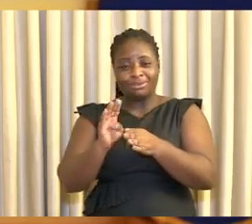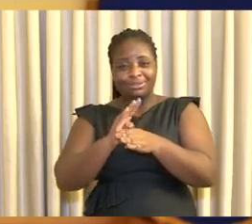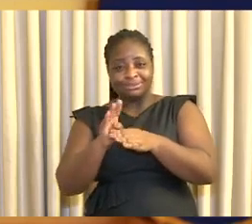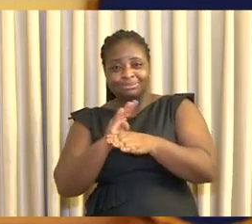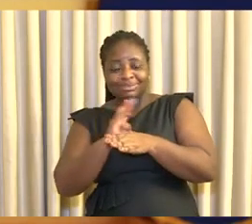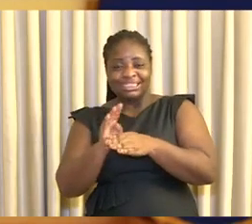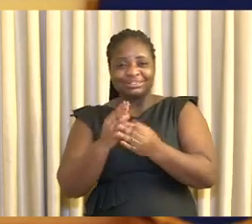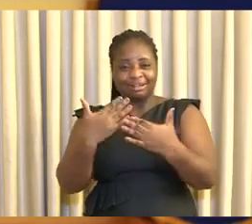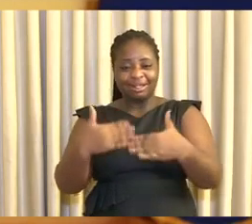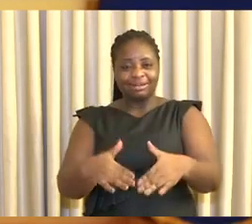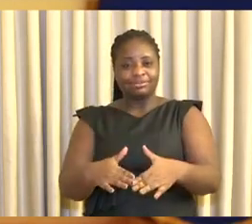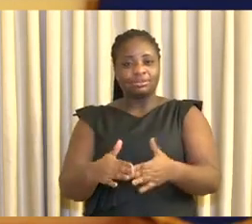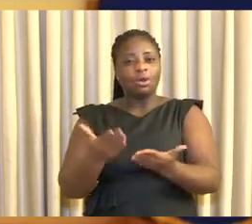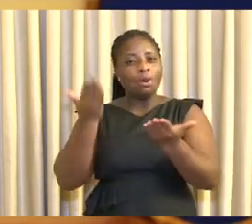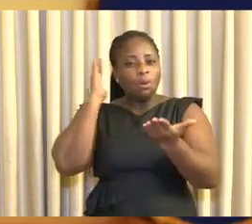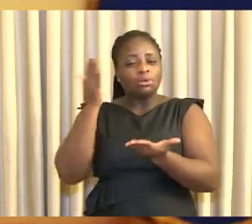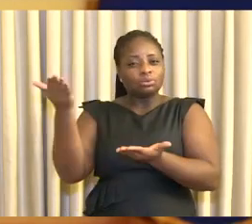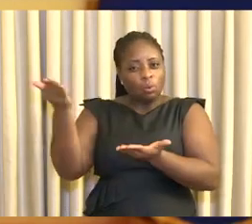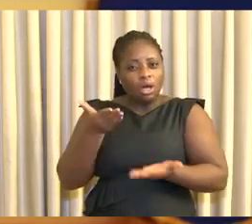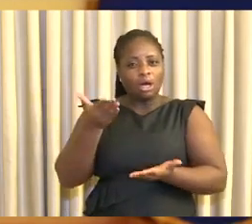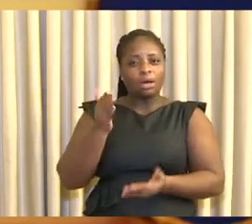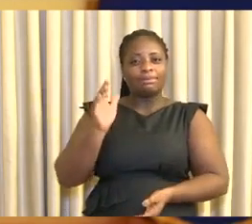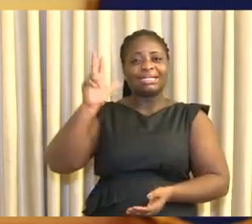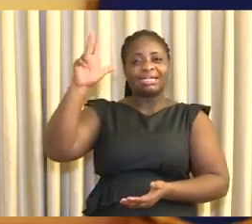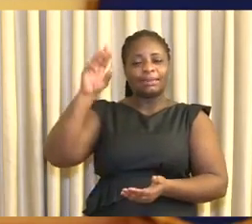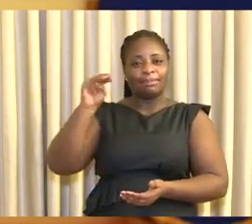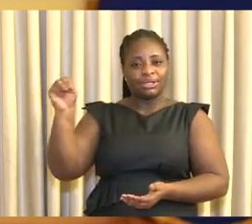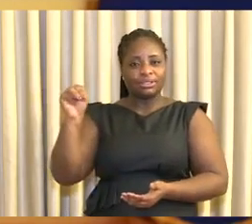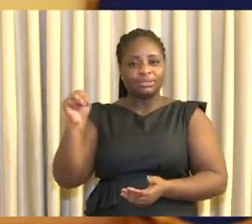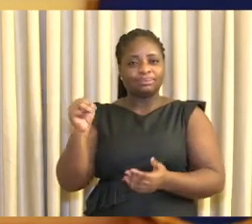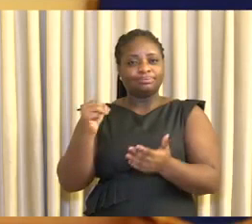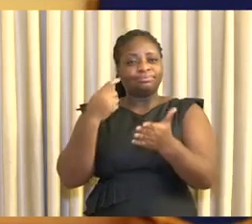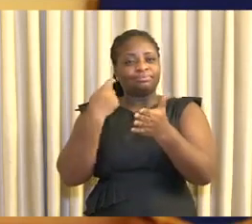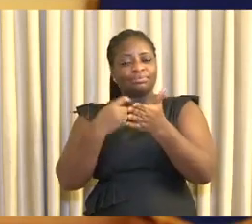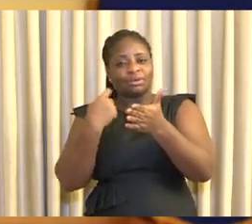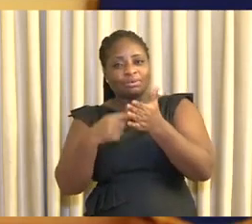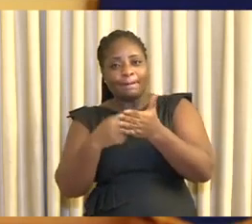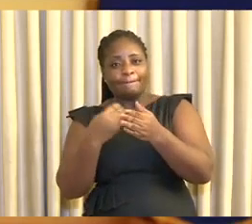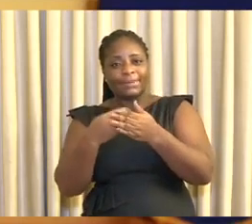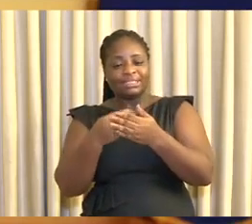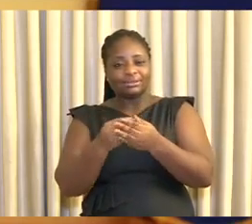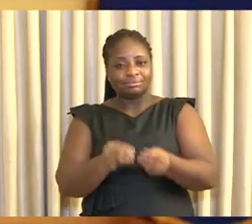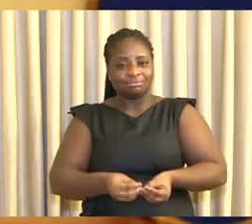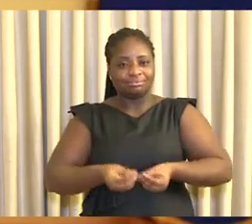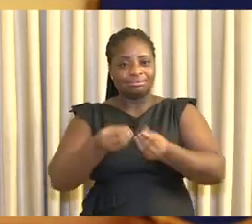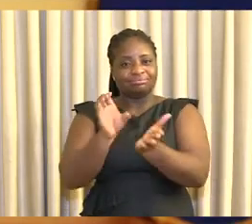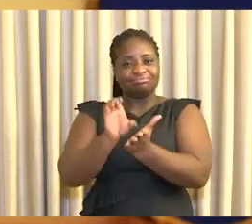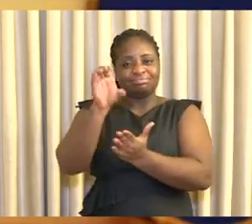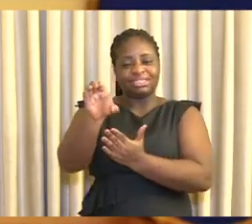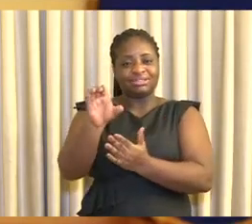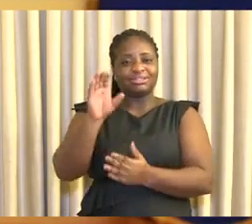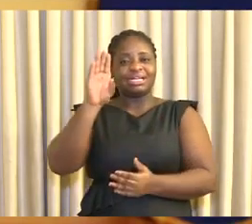banks with the support of the Bank of Ghana to revitalize industries, especially in the pharmaceutical,